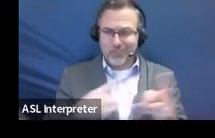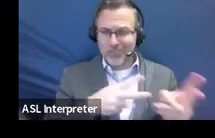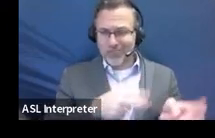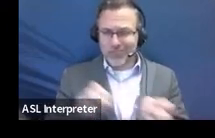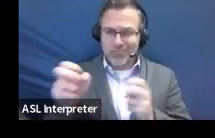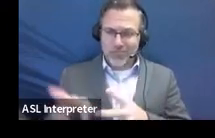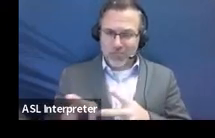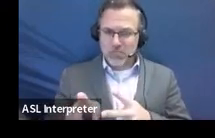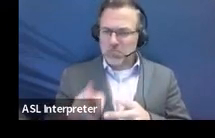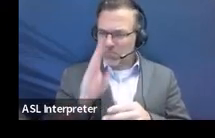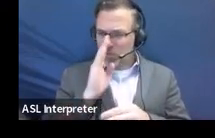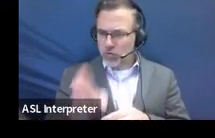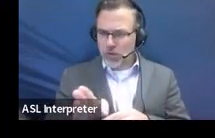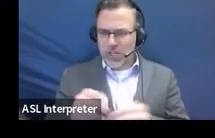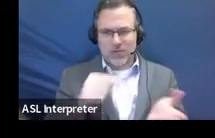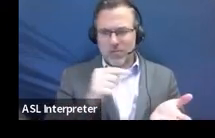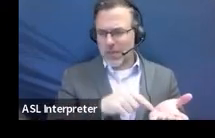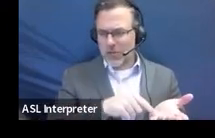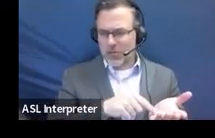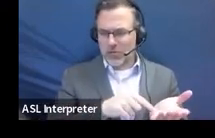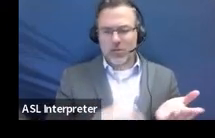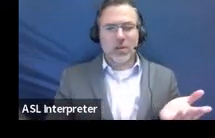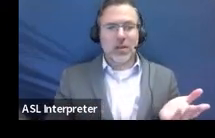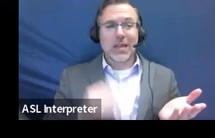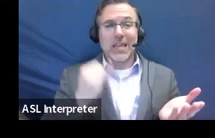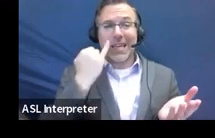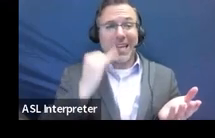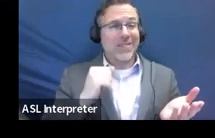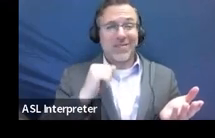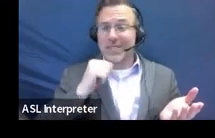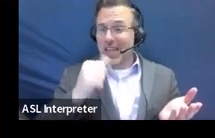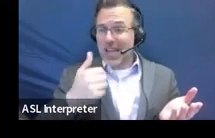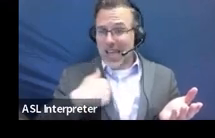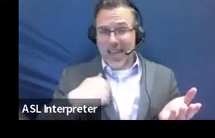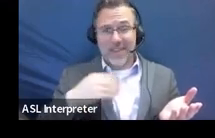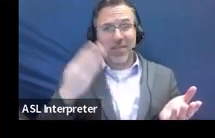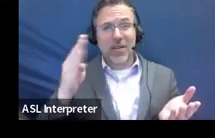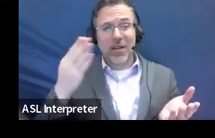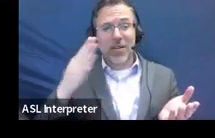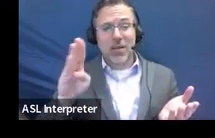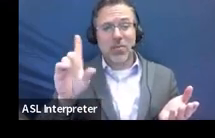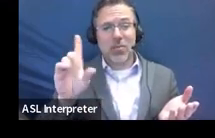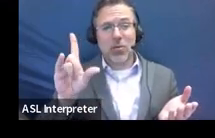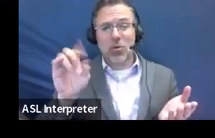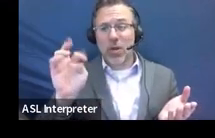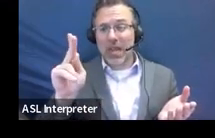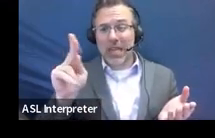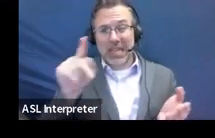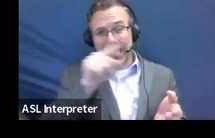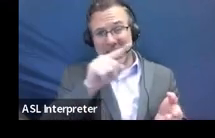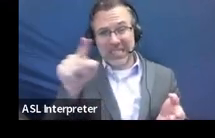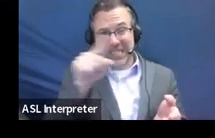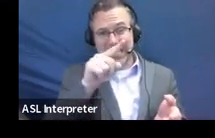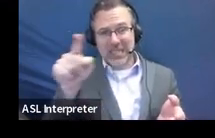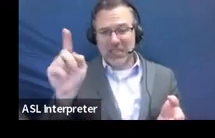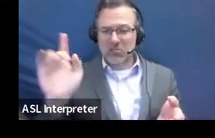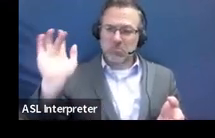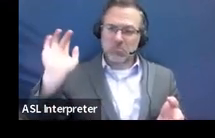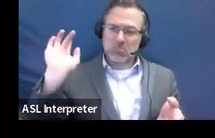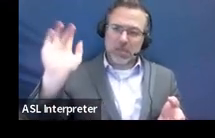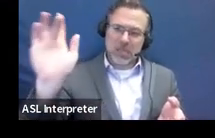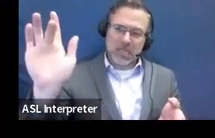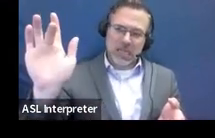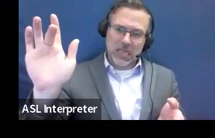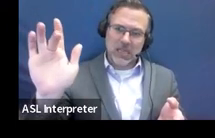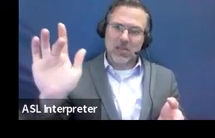tool. If you don't already have it, the blue link at the top of the slide will take you to the procedural manual and you can, uh, download